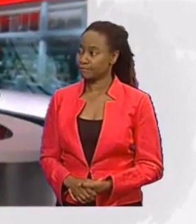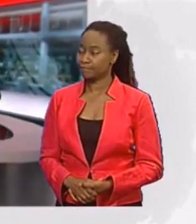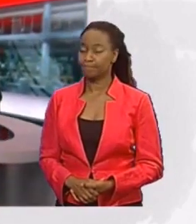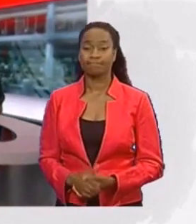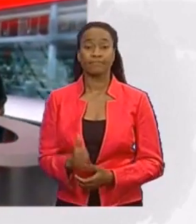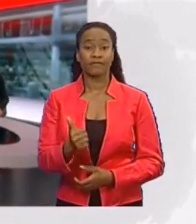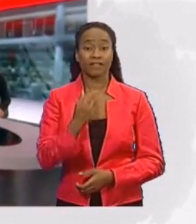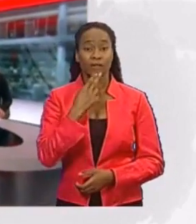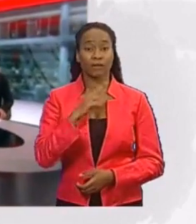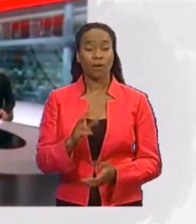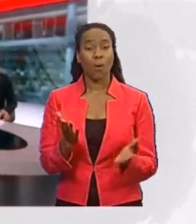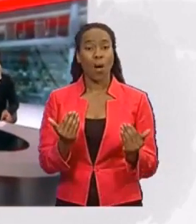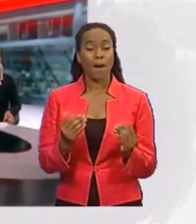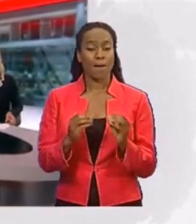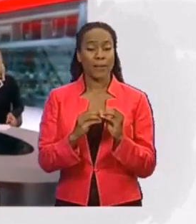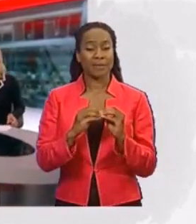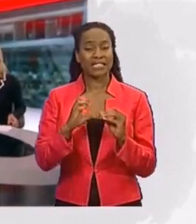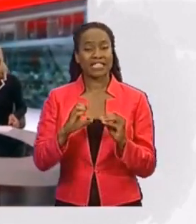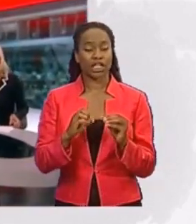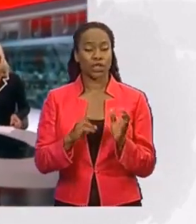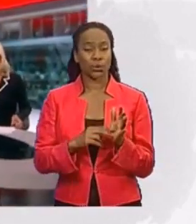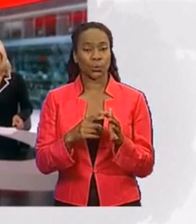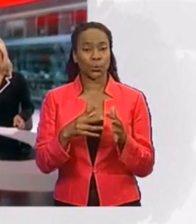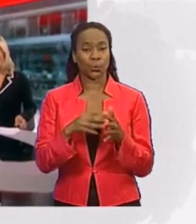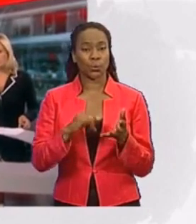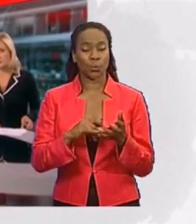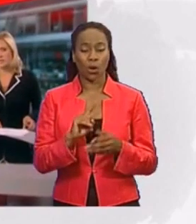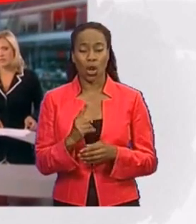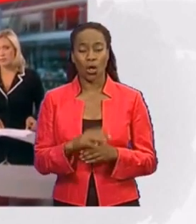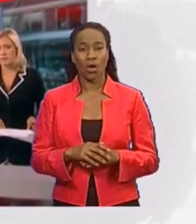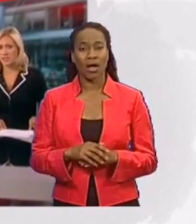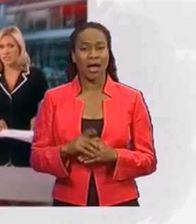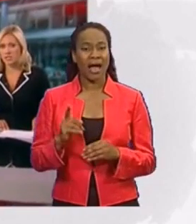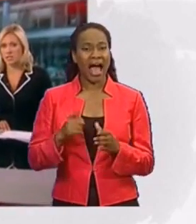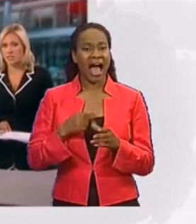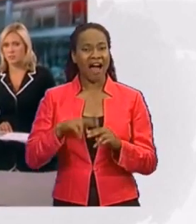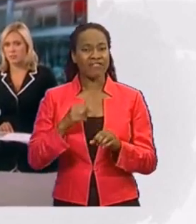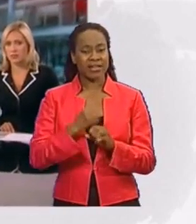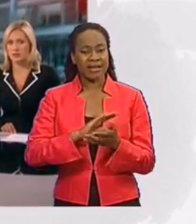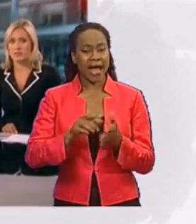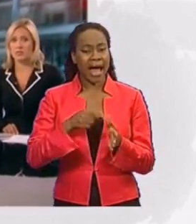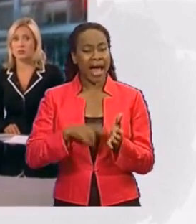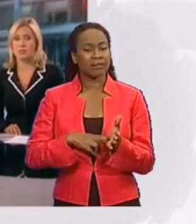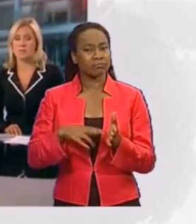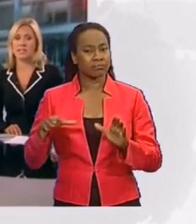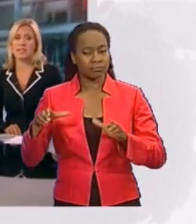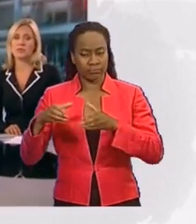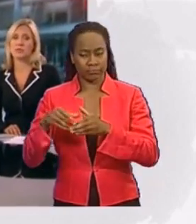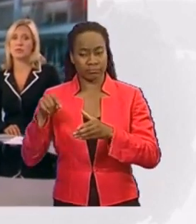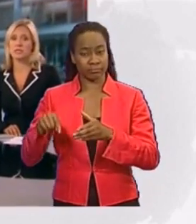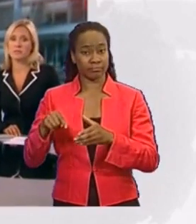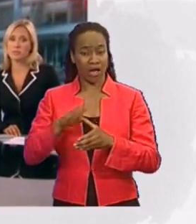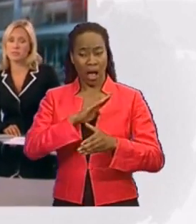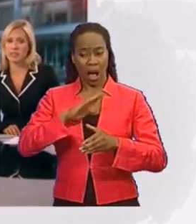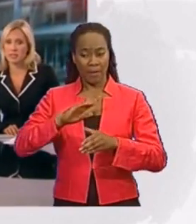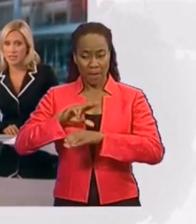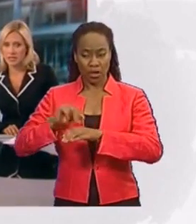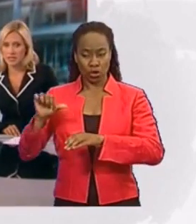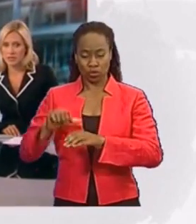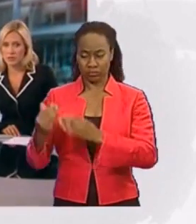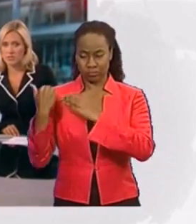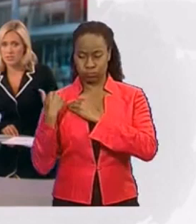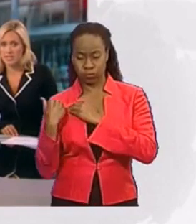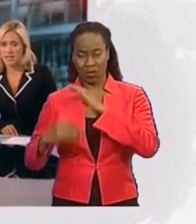Good afternoon and welcome to the BBC News at One. Afghan forces should be in complete charge of the country's security by the end of 2014.